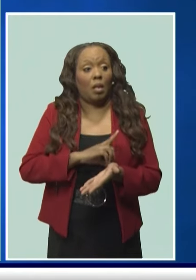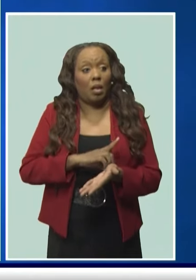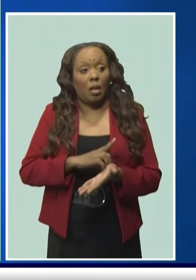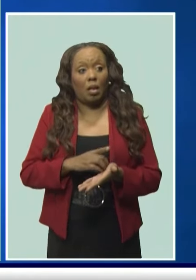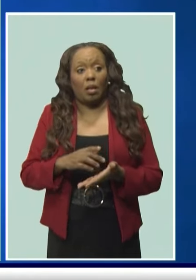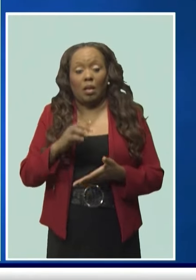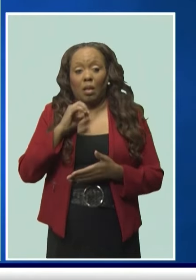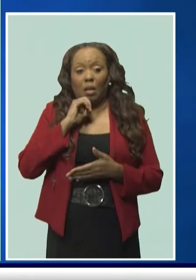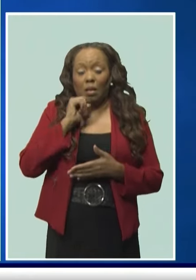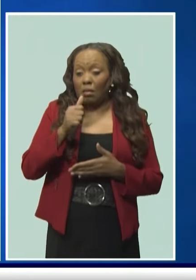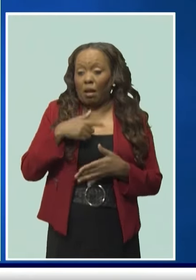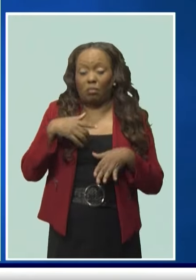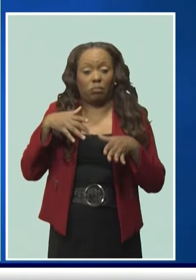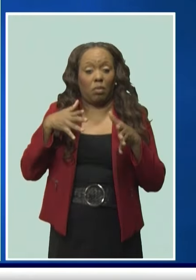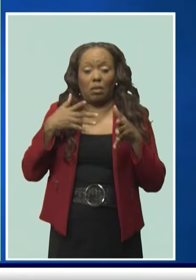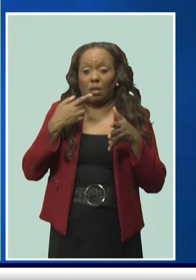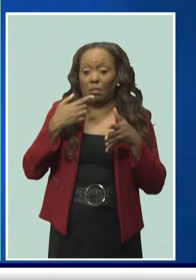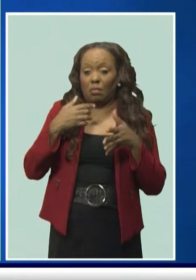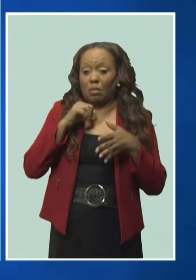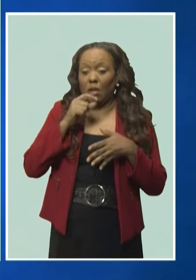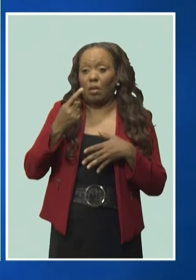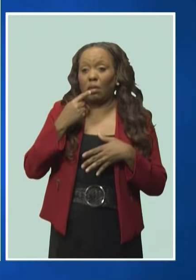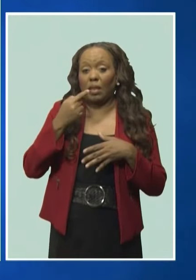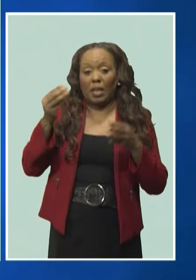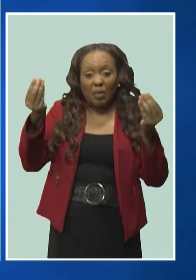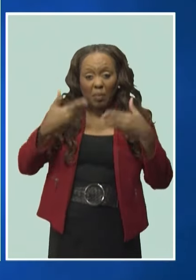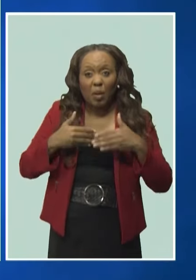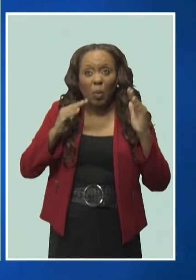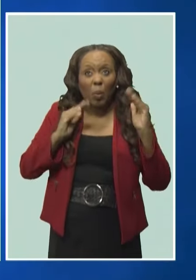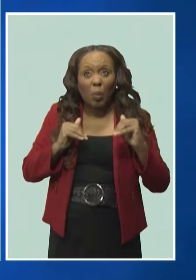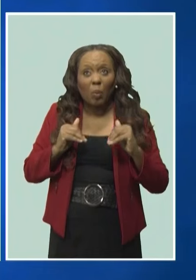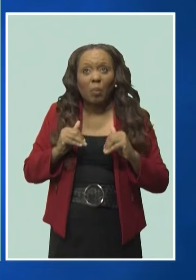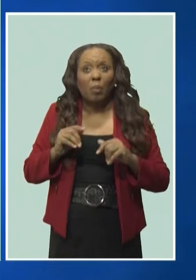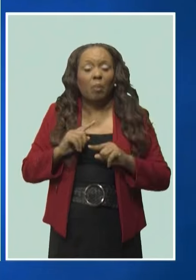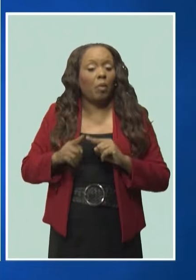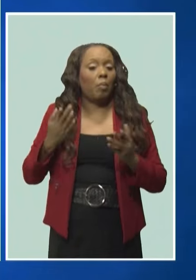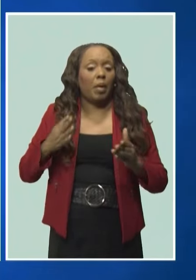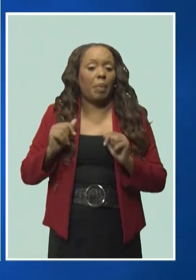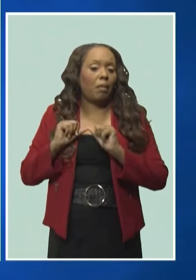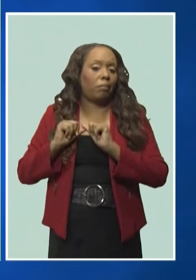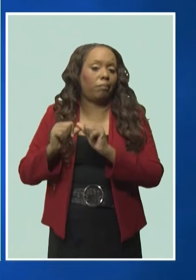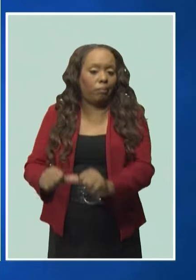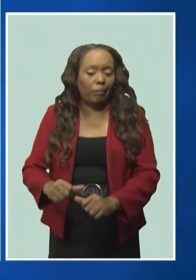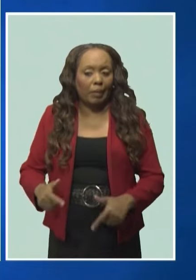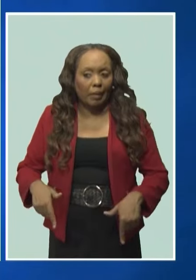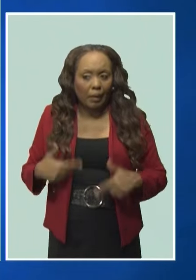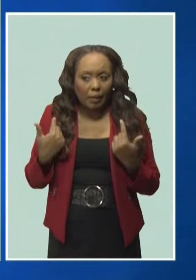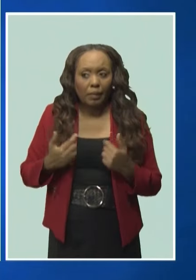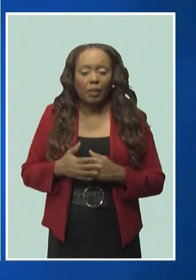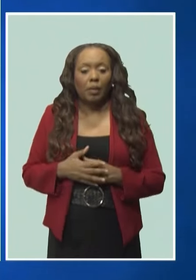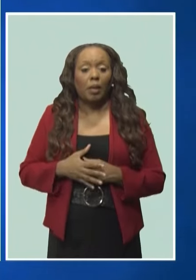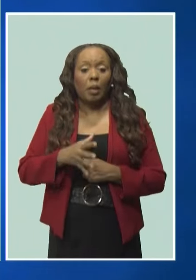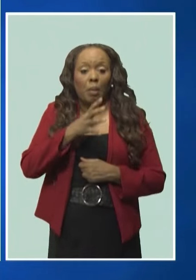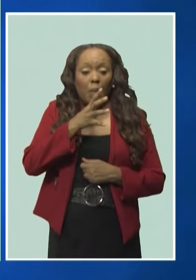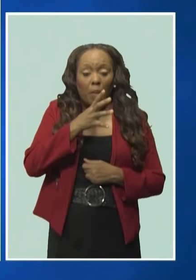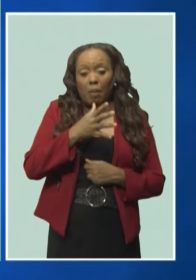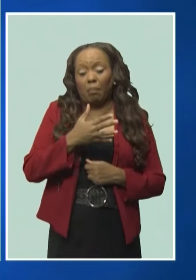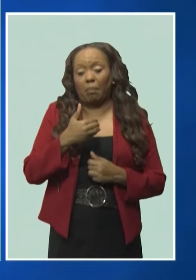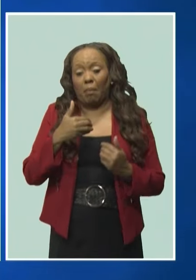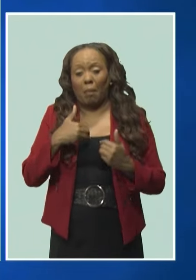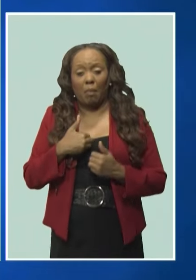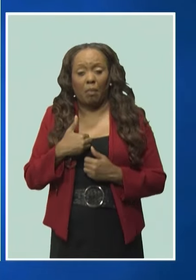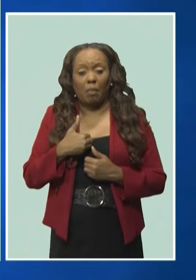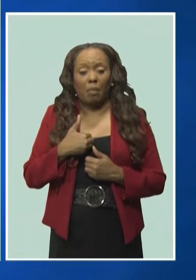stage, that this may be lifelong. The mother of a three-year-old boy is facing mounting debt and expensive